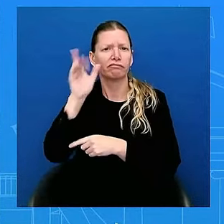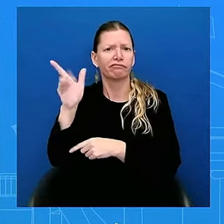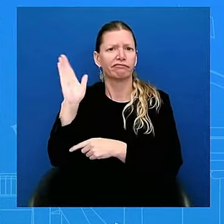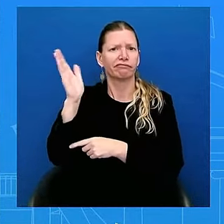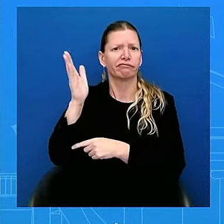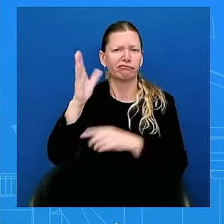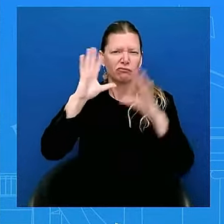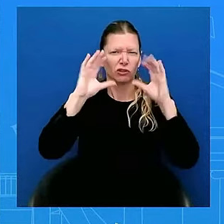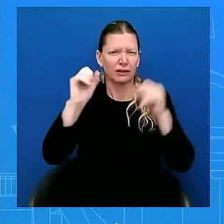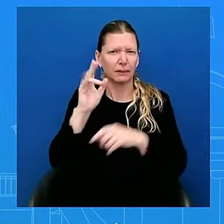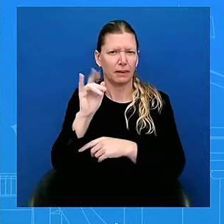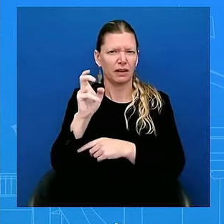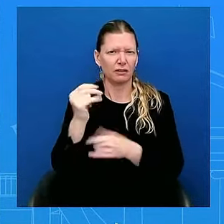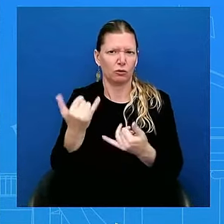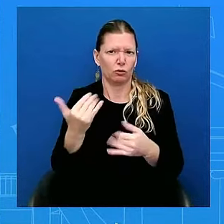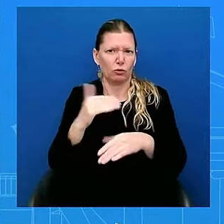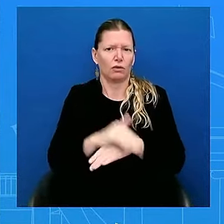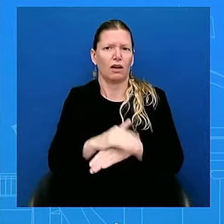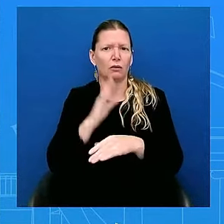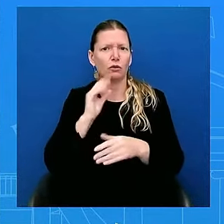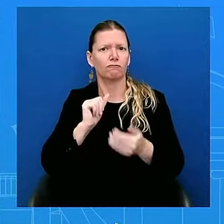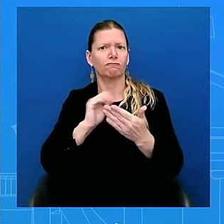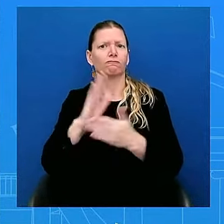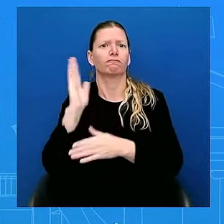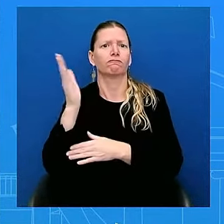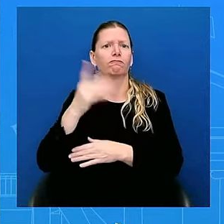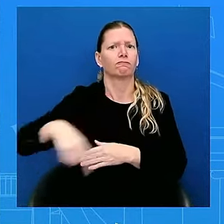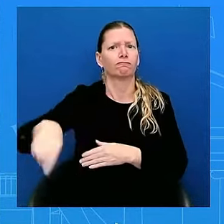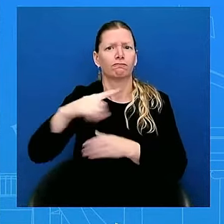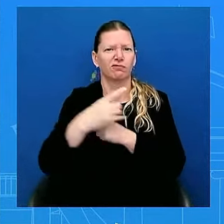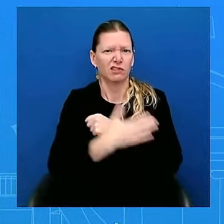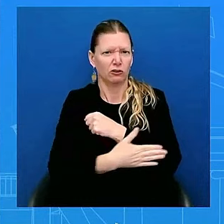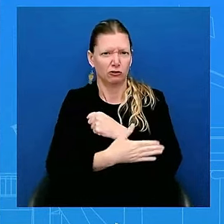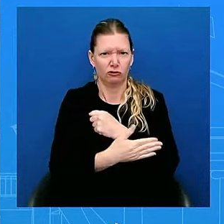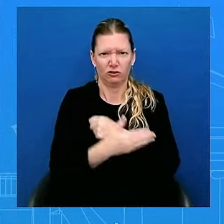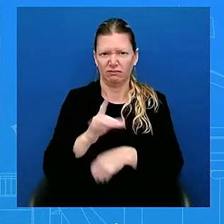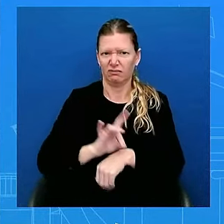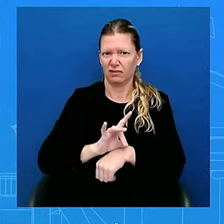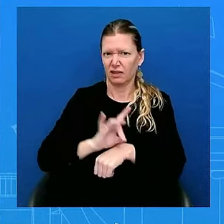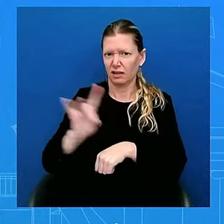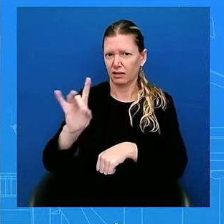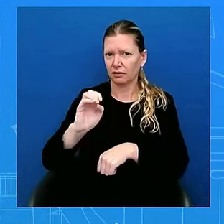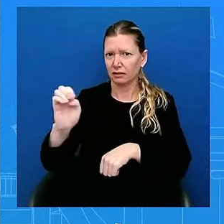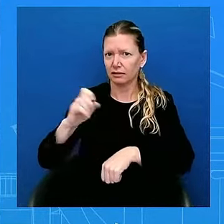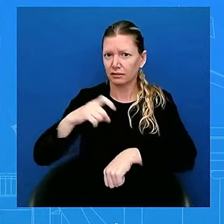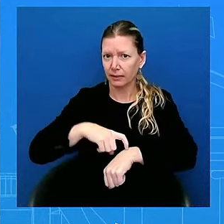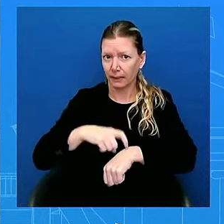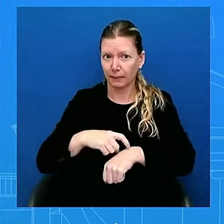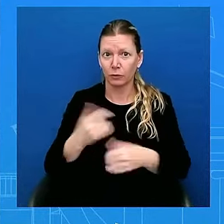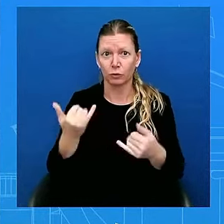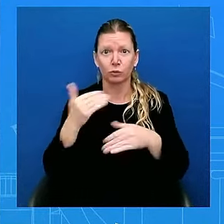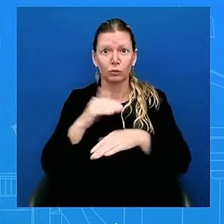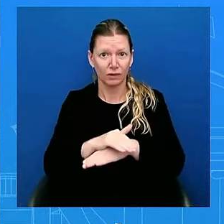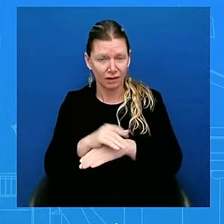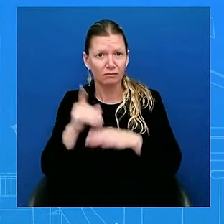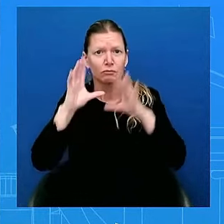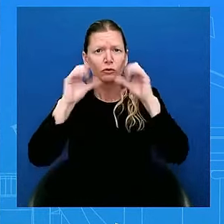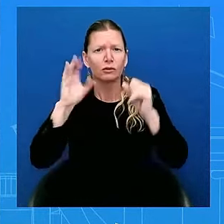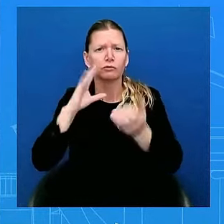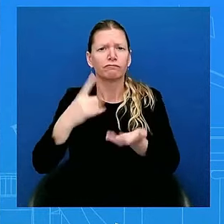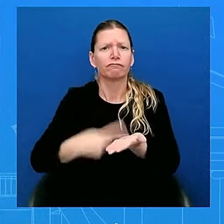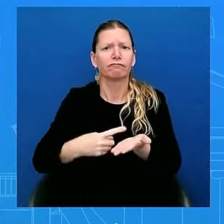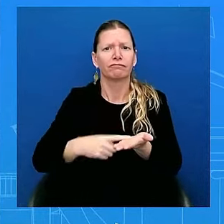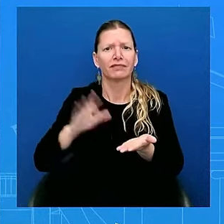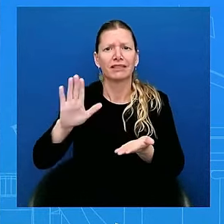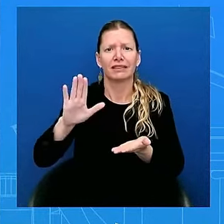discuss his historic decision to put the country above all else. And about the inflection point we face as